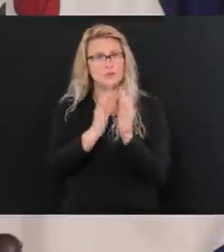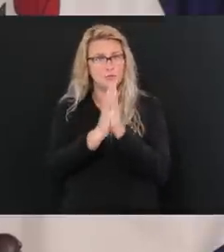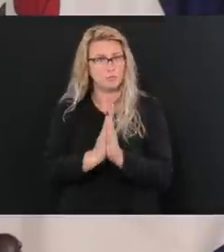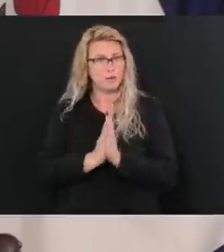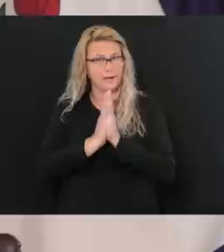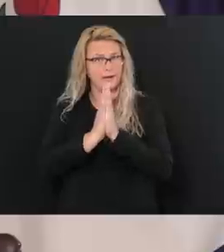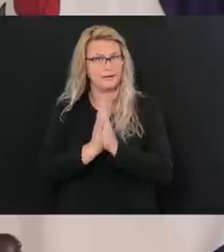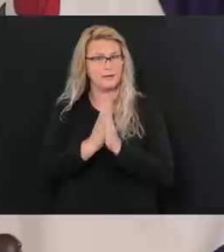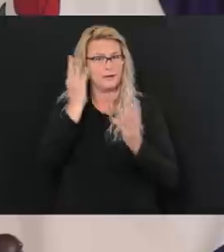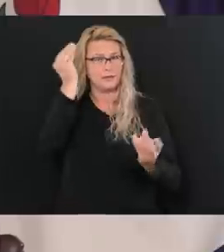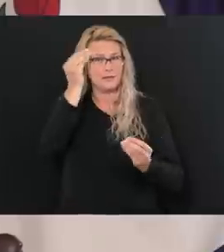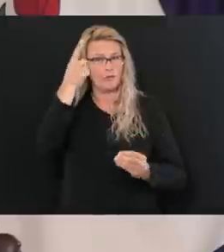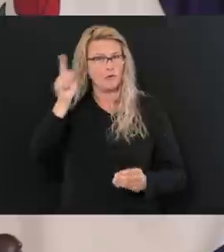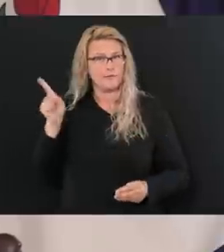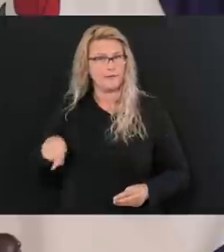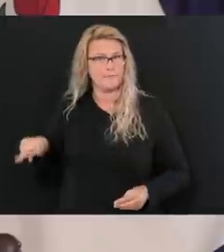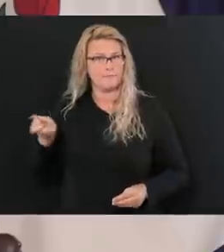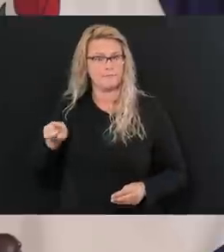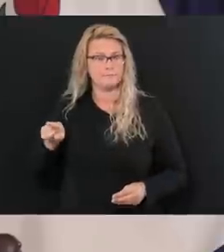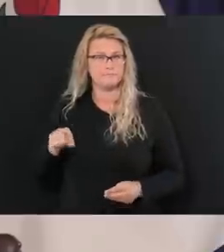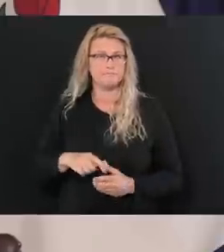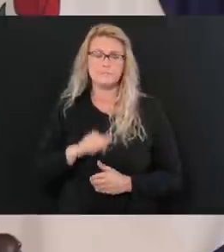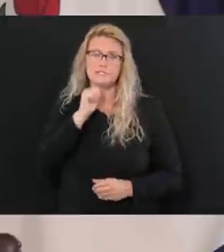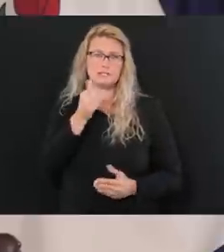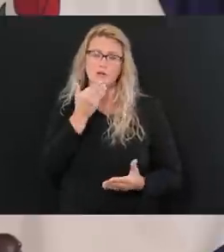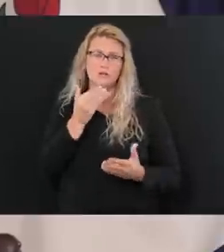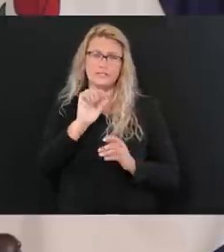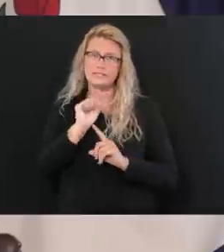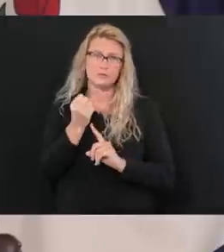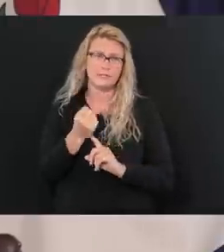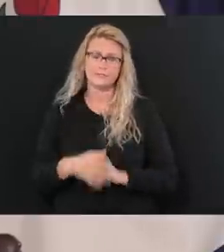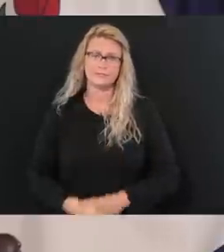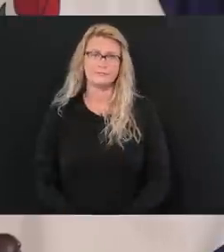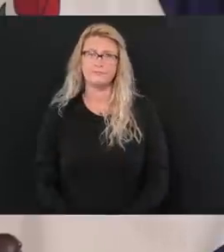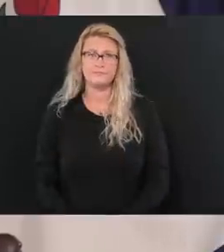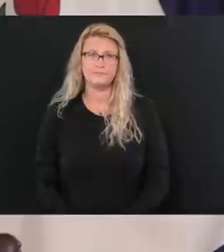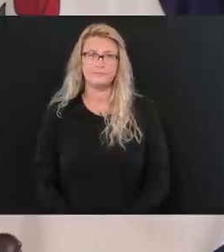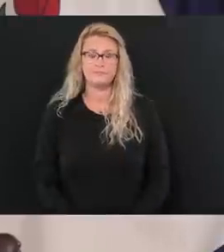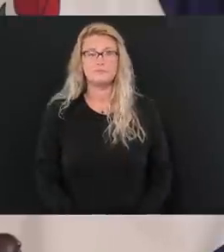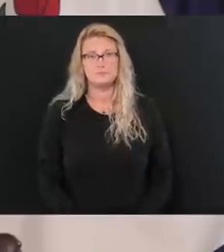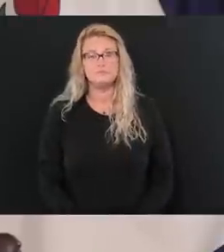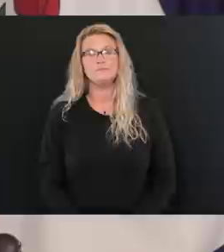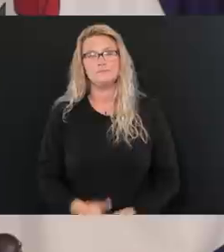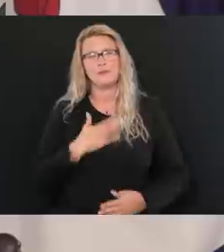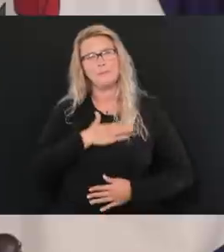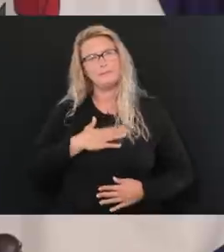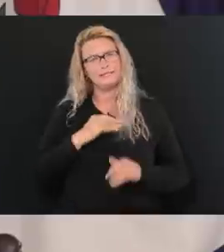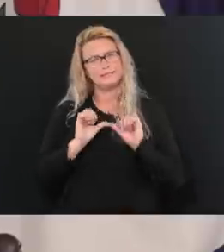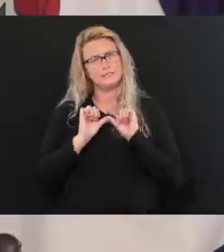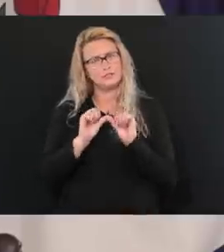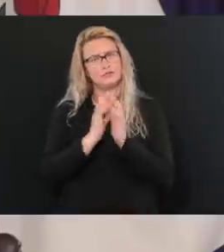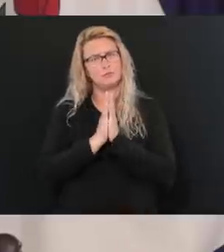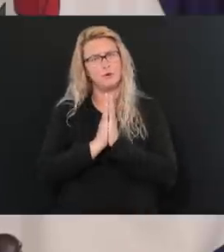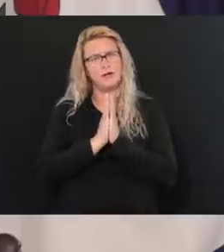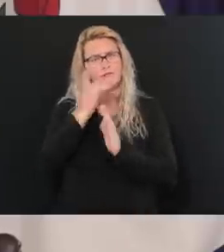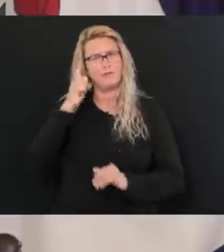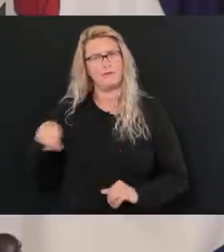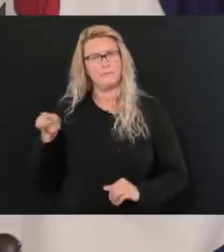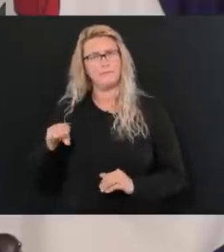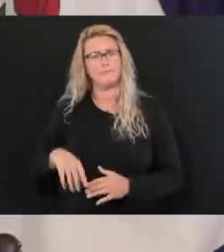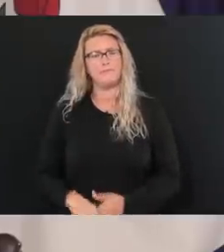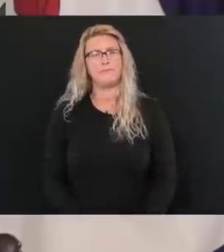it's just not good. Not good. But, uh, please keep them in your thoughts and prayers. Uh,